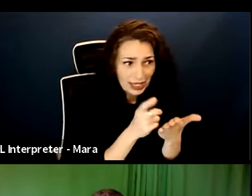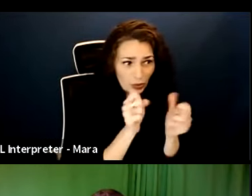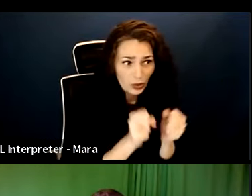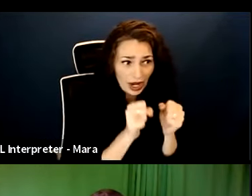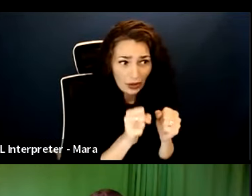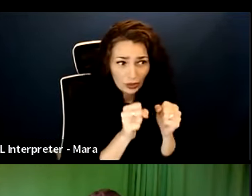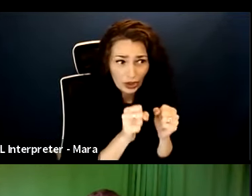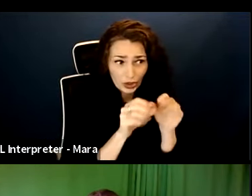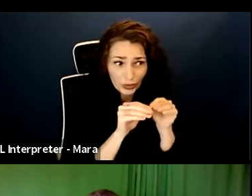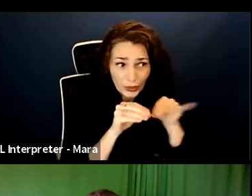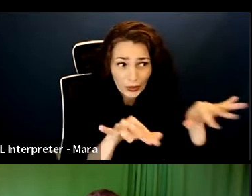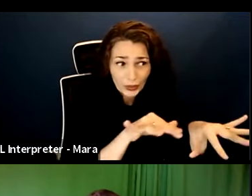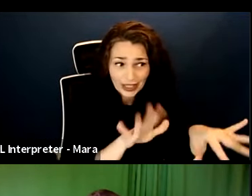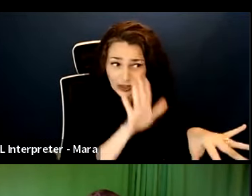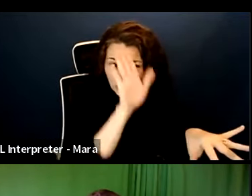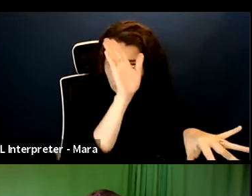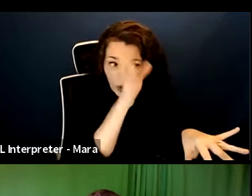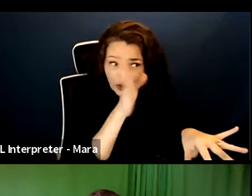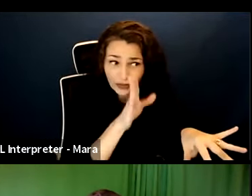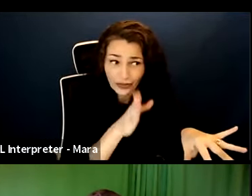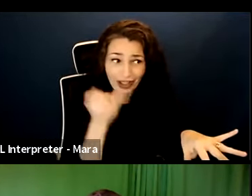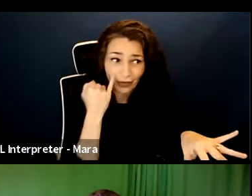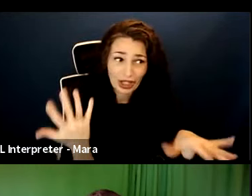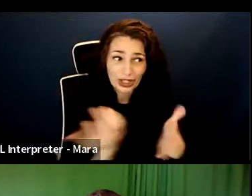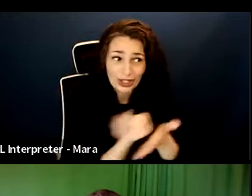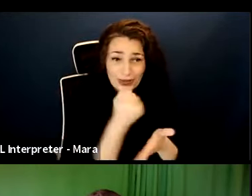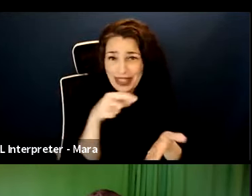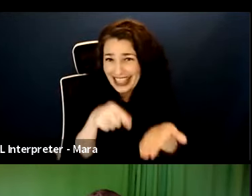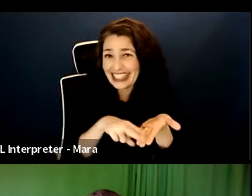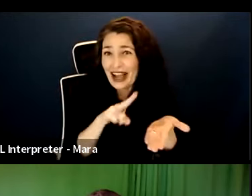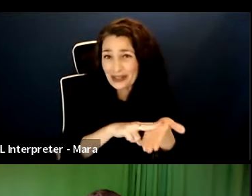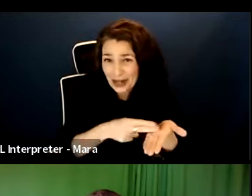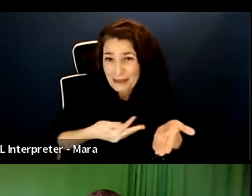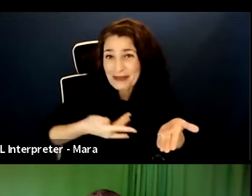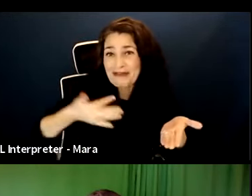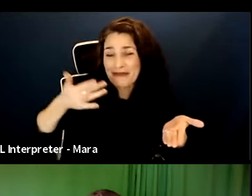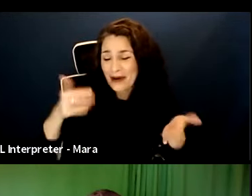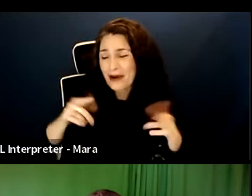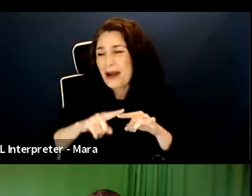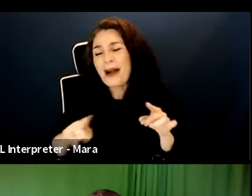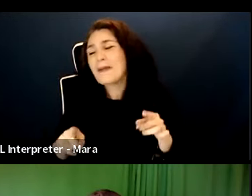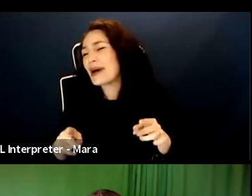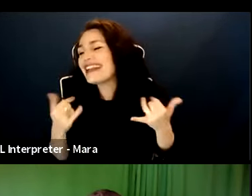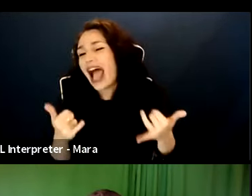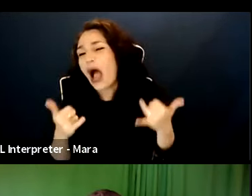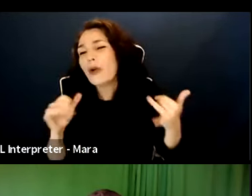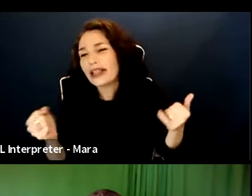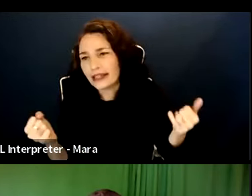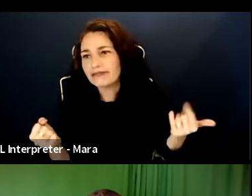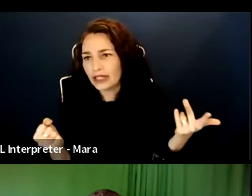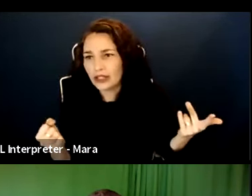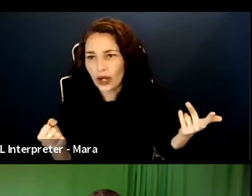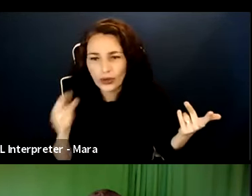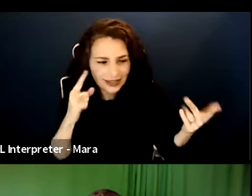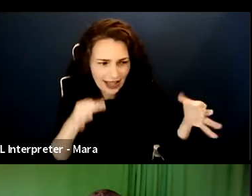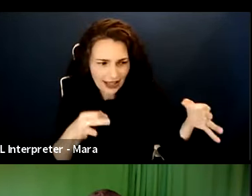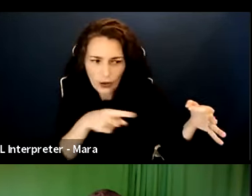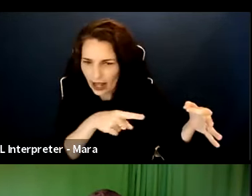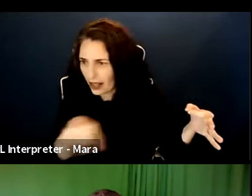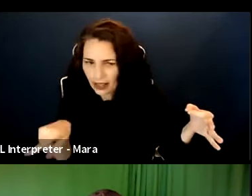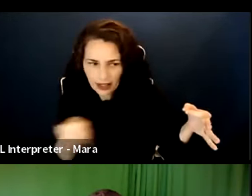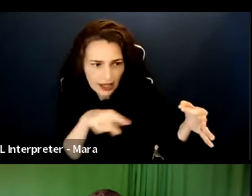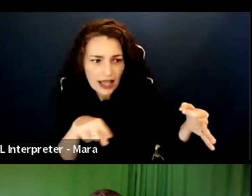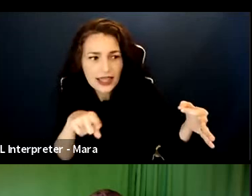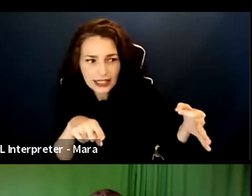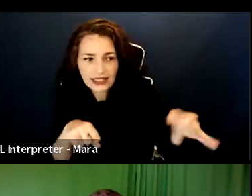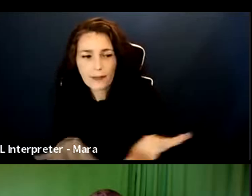and then using that to get a major network to now option and then buy the rights to a concept that has now